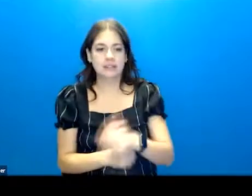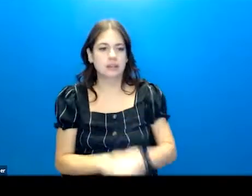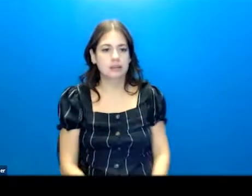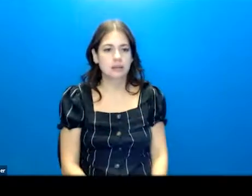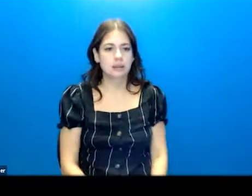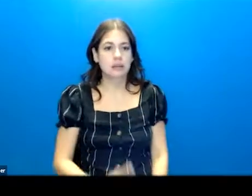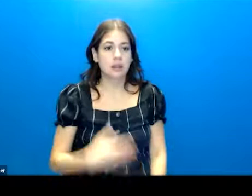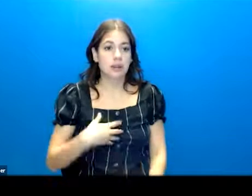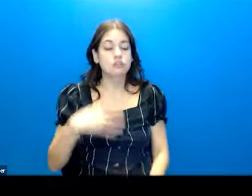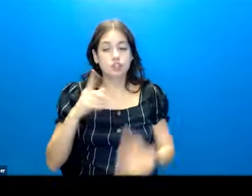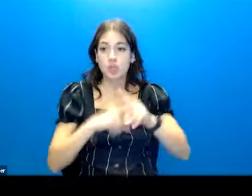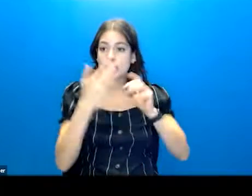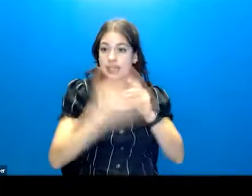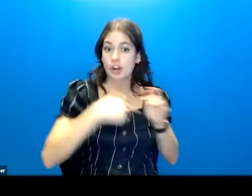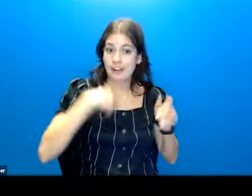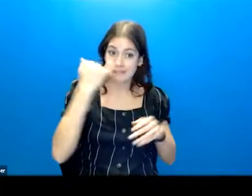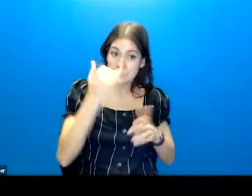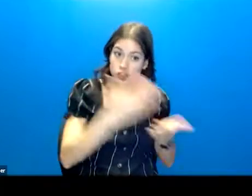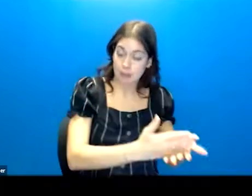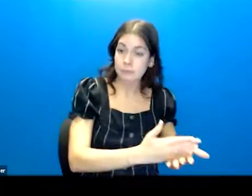It starts there. It starts they stop.